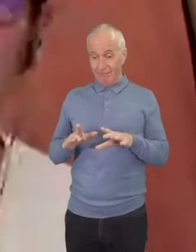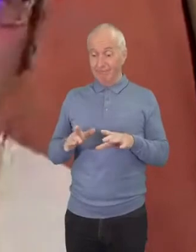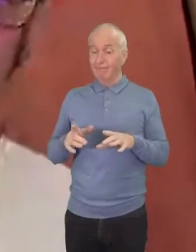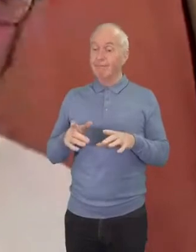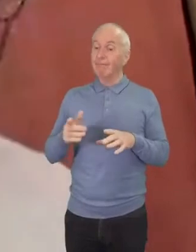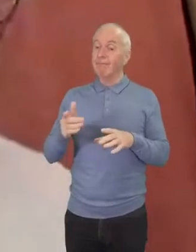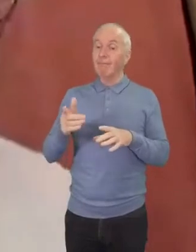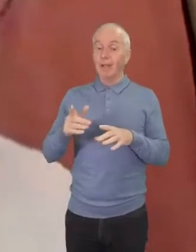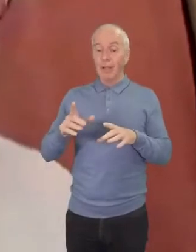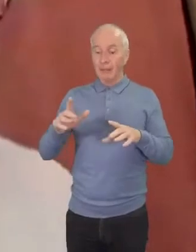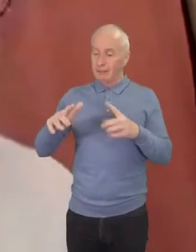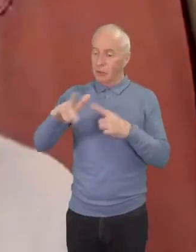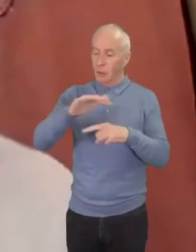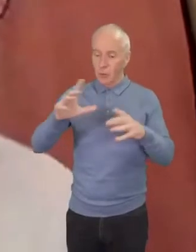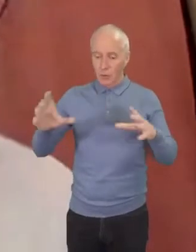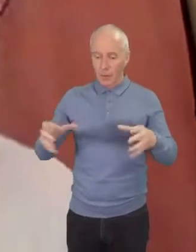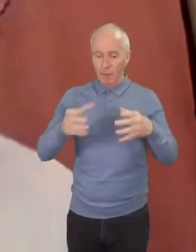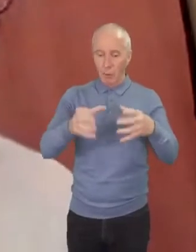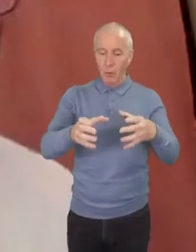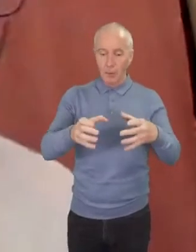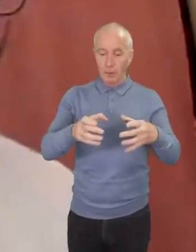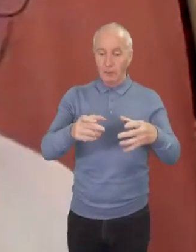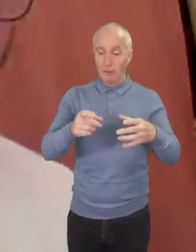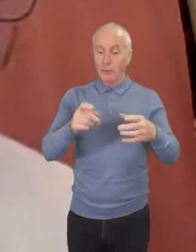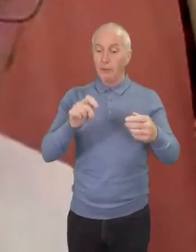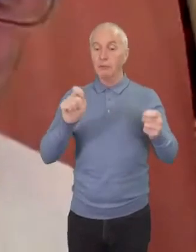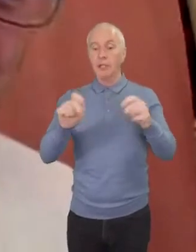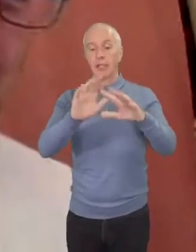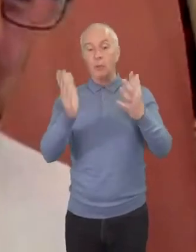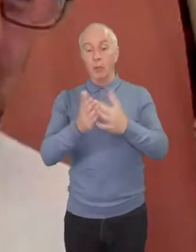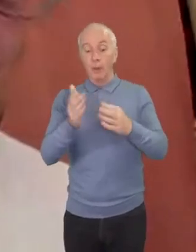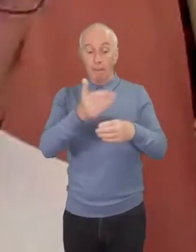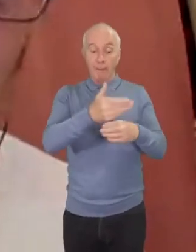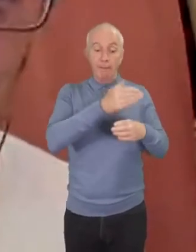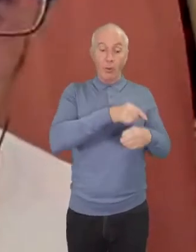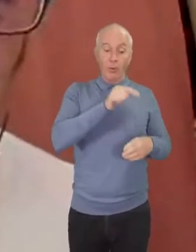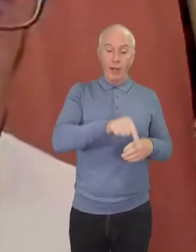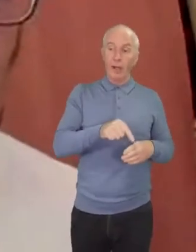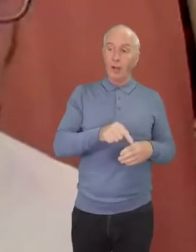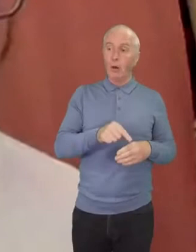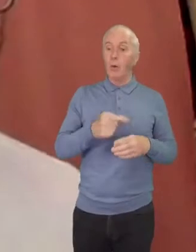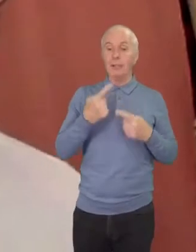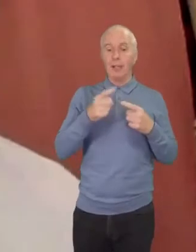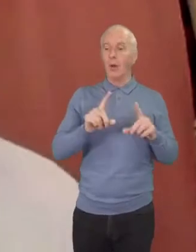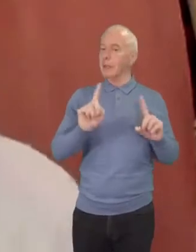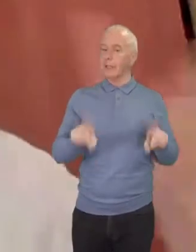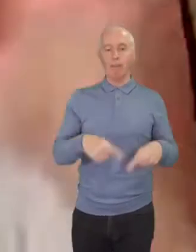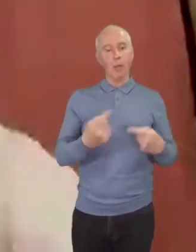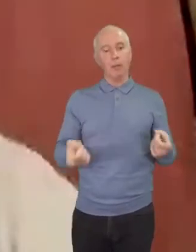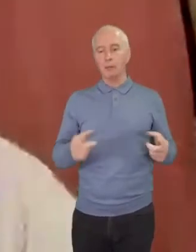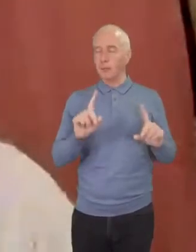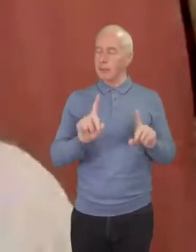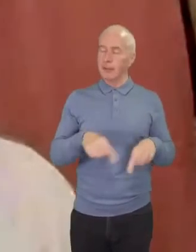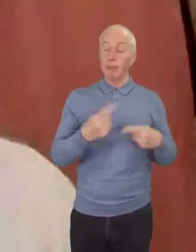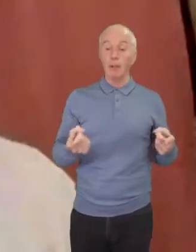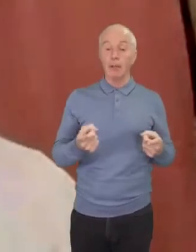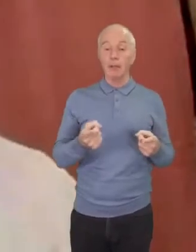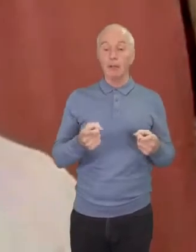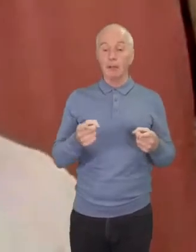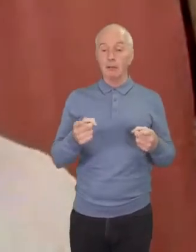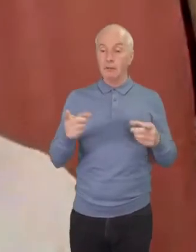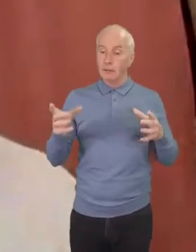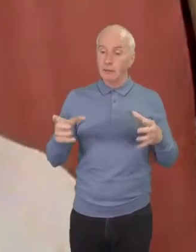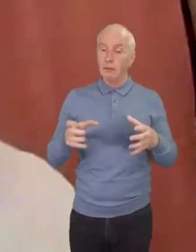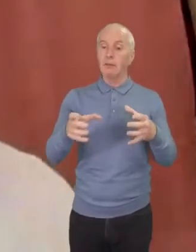movement that has changed the world everyone says it's impossible and after those